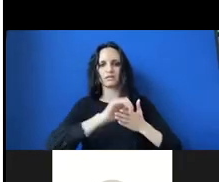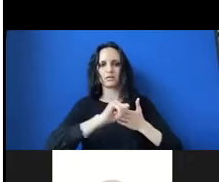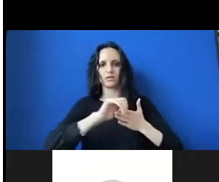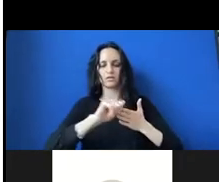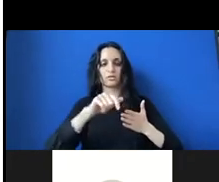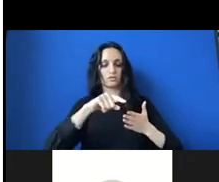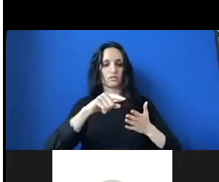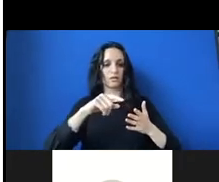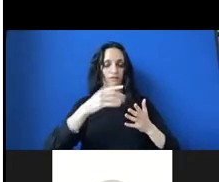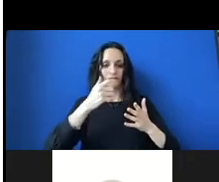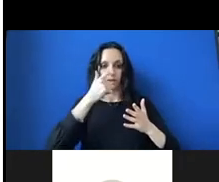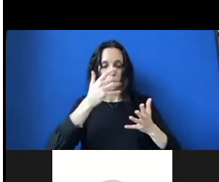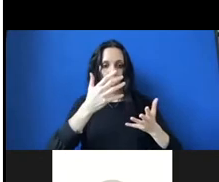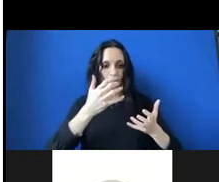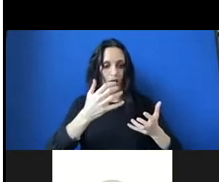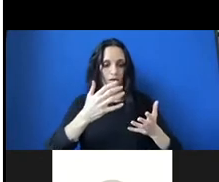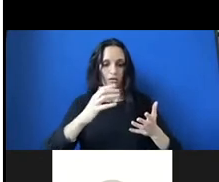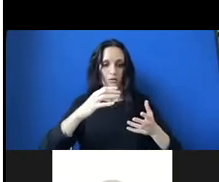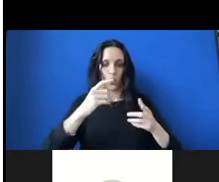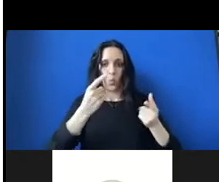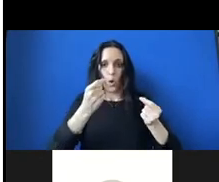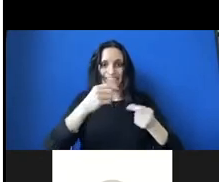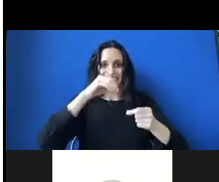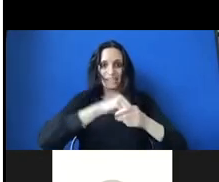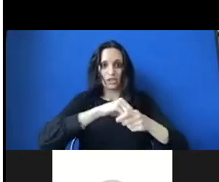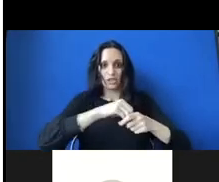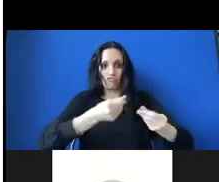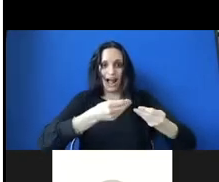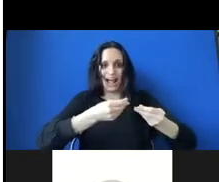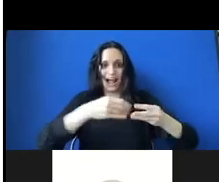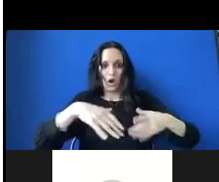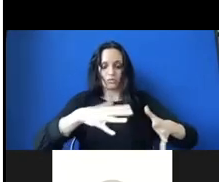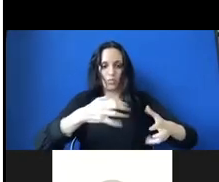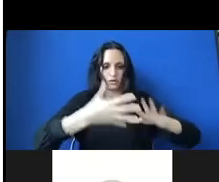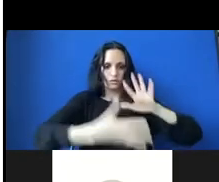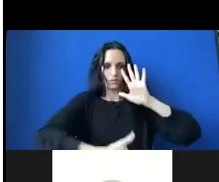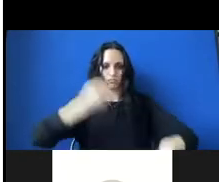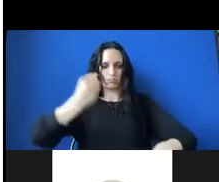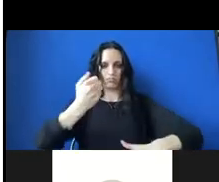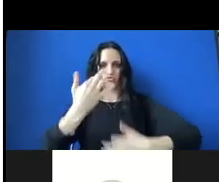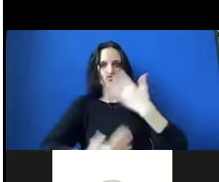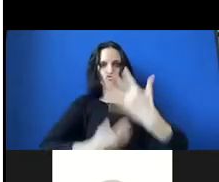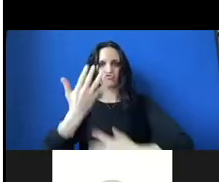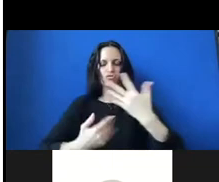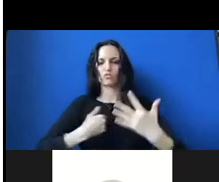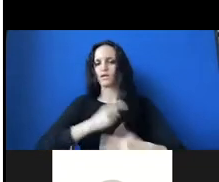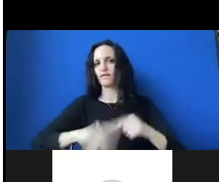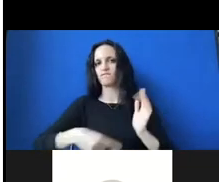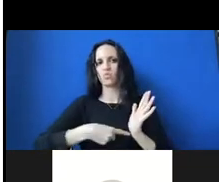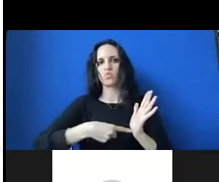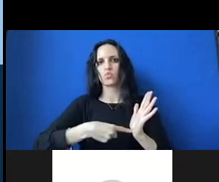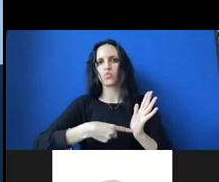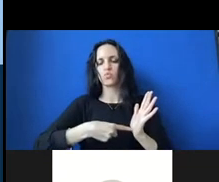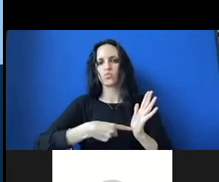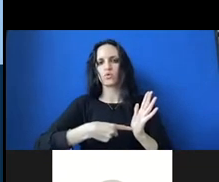can't afford to burn because that would overdo our carbon budget five to six times. And we cannot keep letting this happen. As I